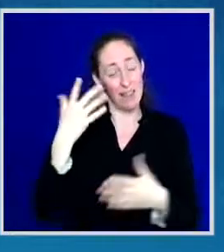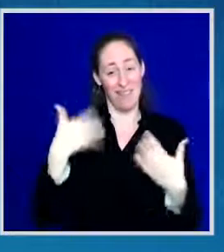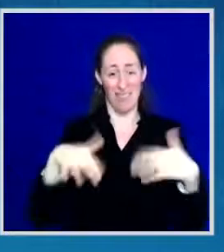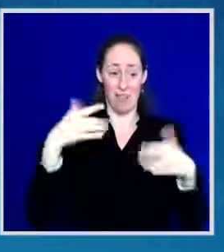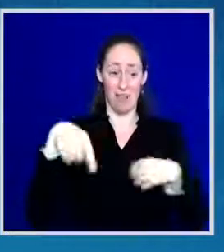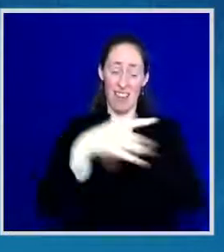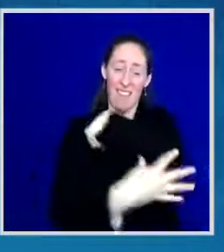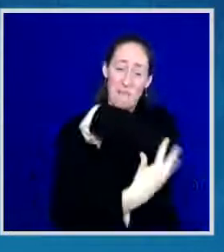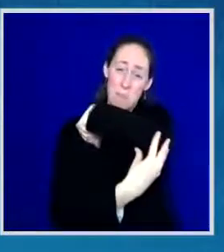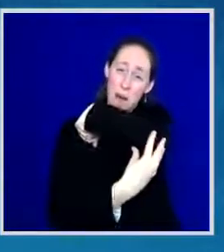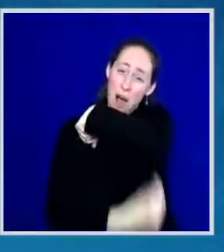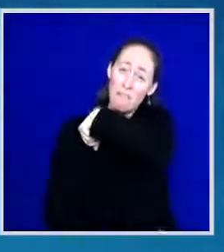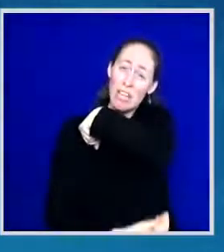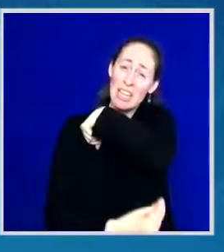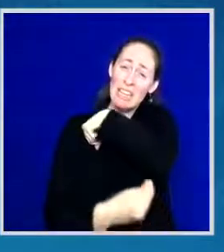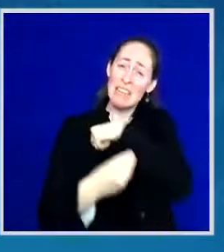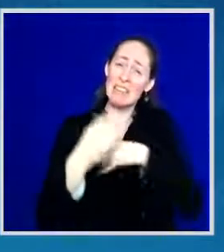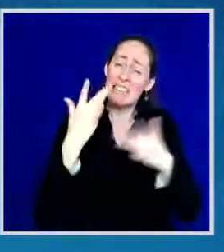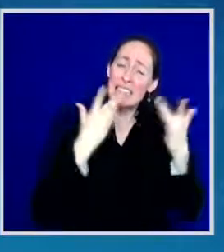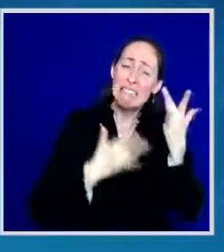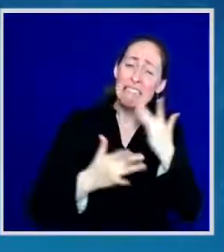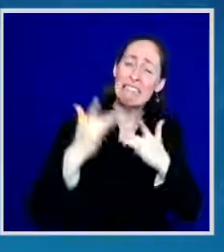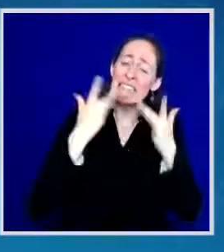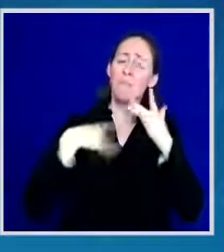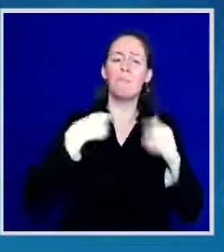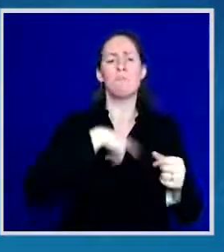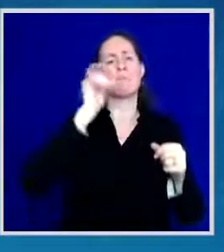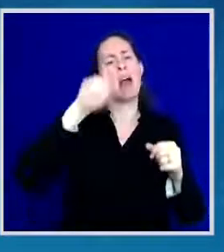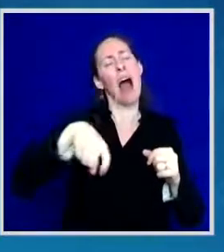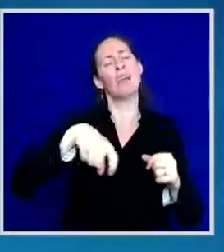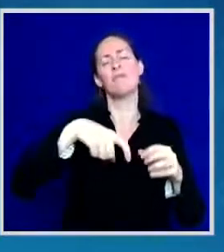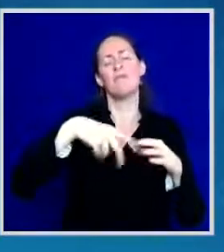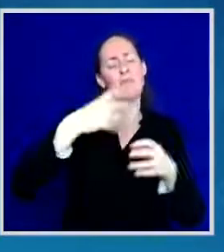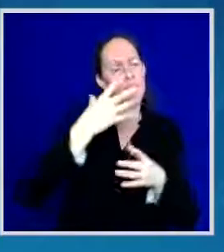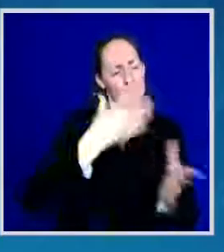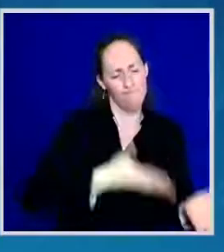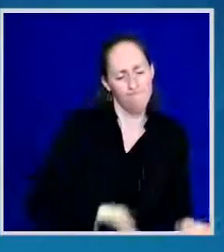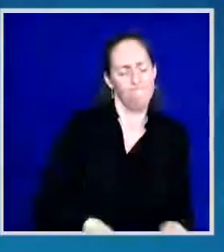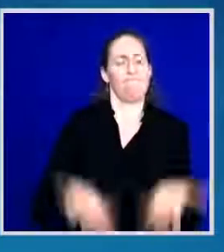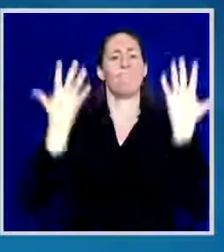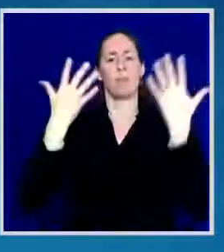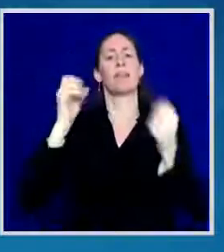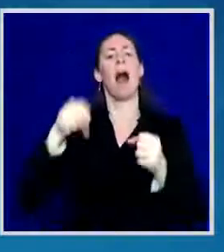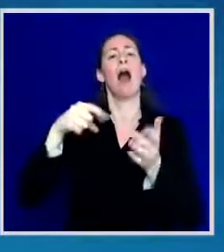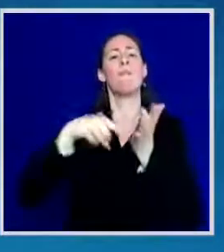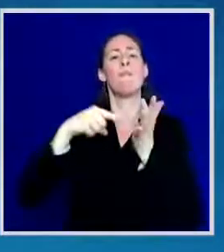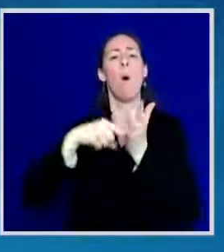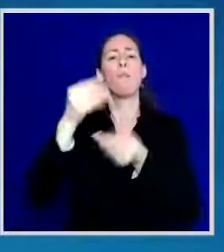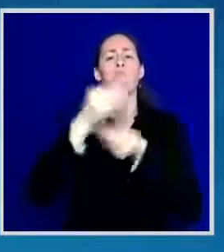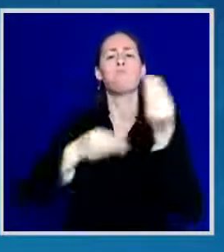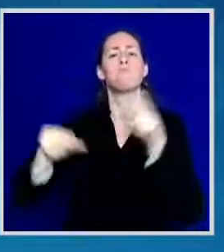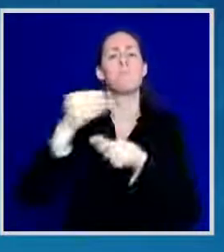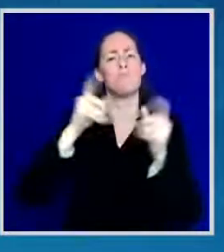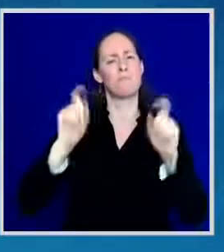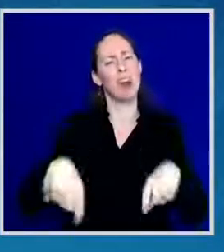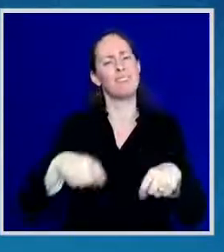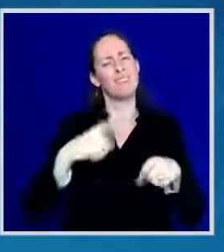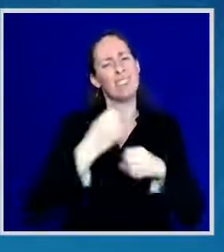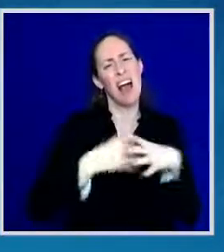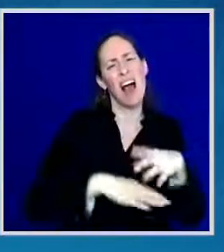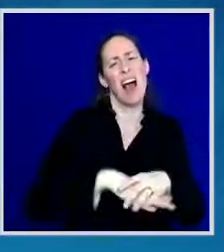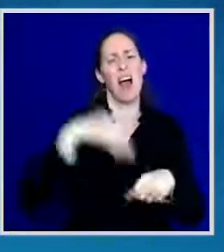will be lifted out of poverty. So that, folks, is what I call American aspiration.